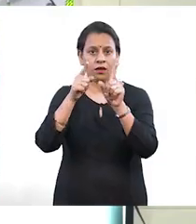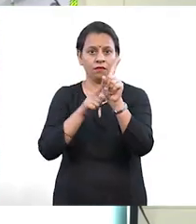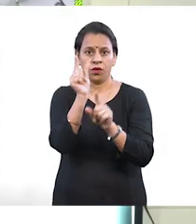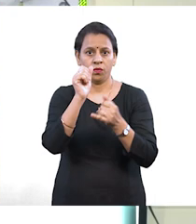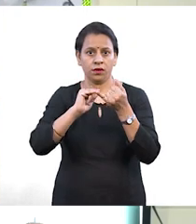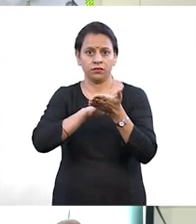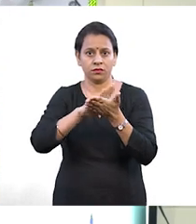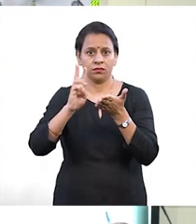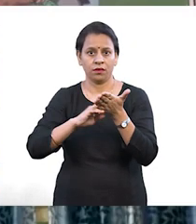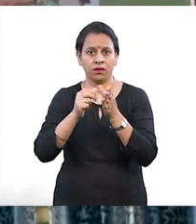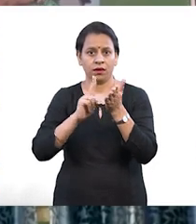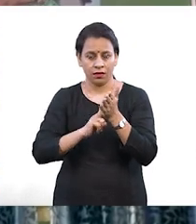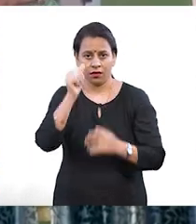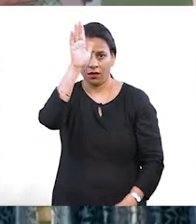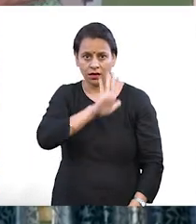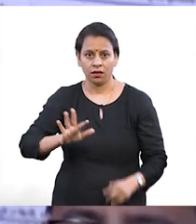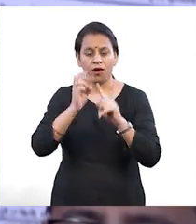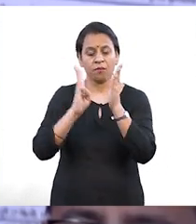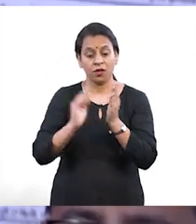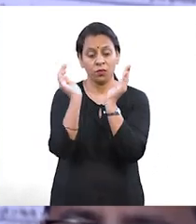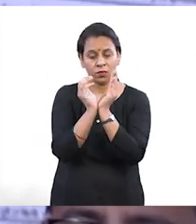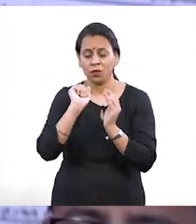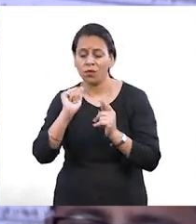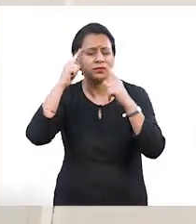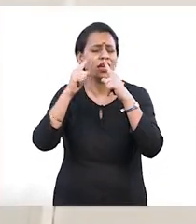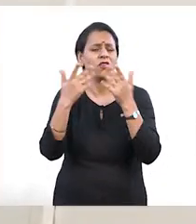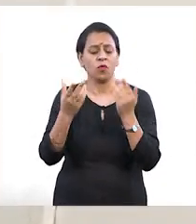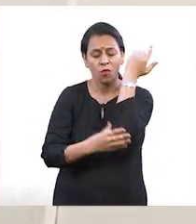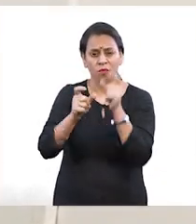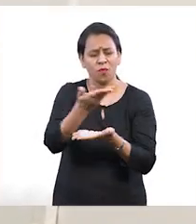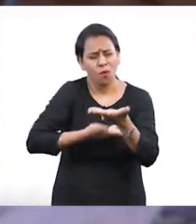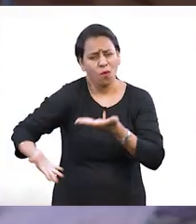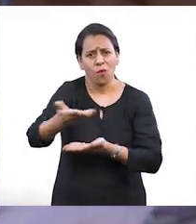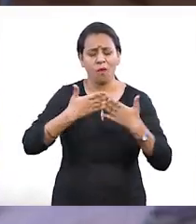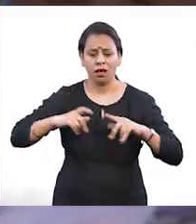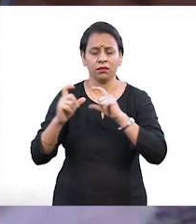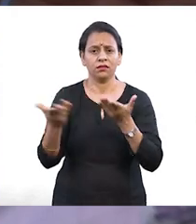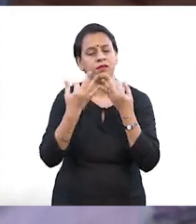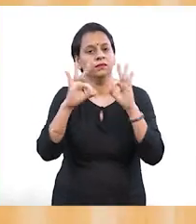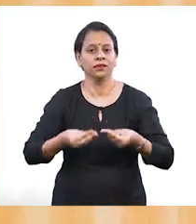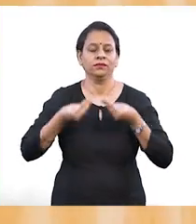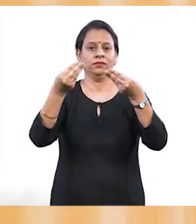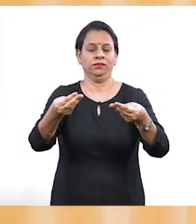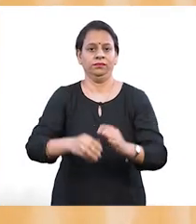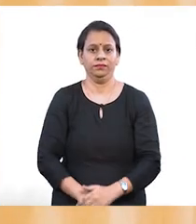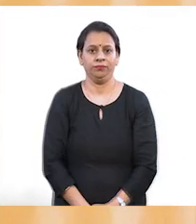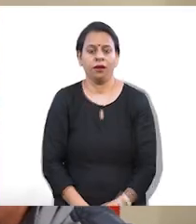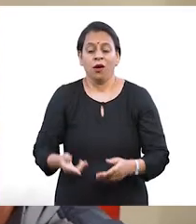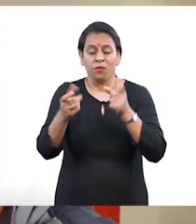The poor are getting free treatment under Ayushman Bharat Pradhan Mantri Jan Aroge Yochana.